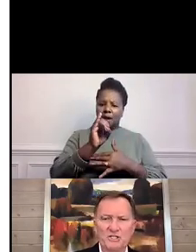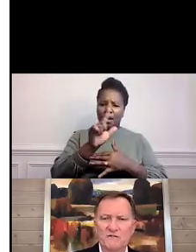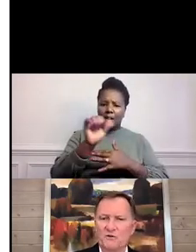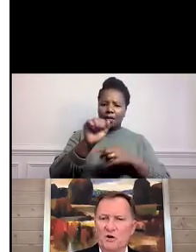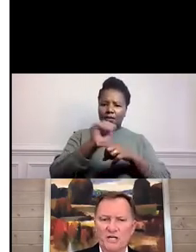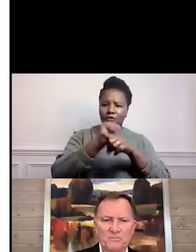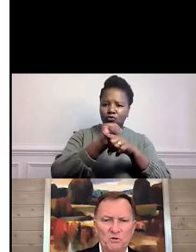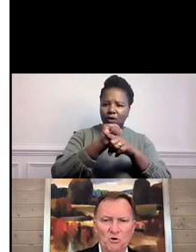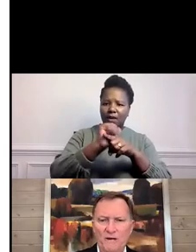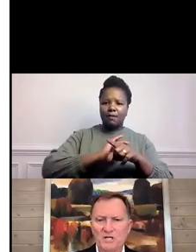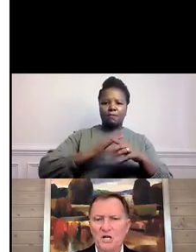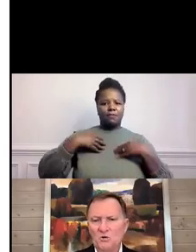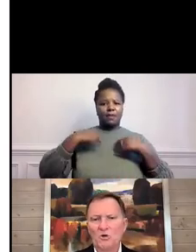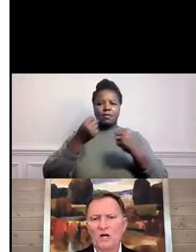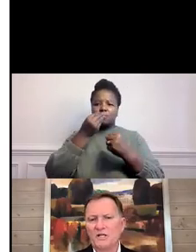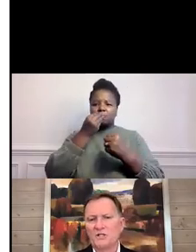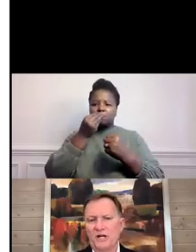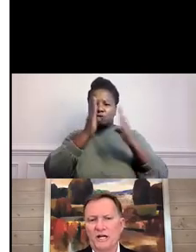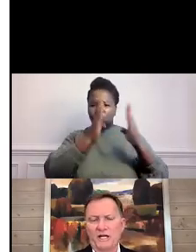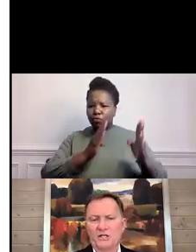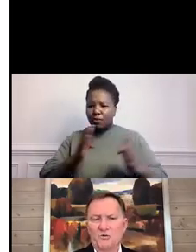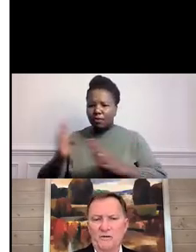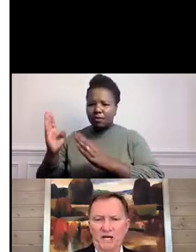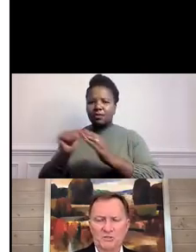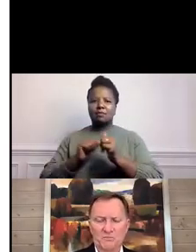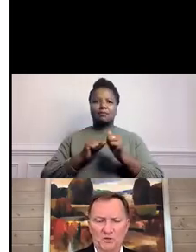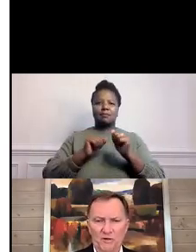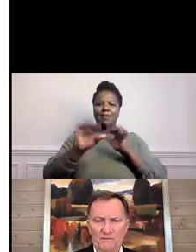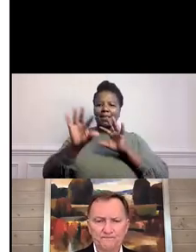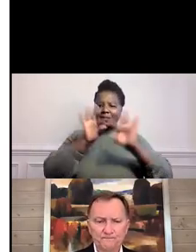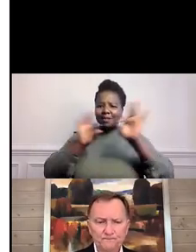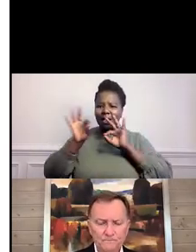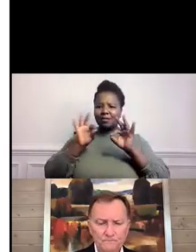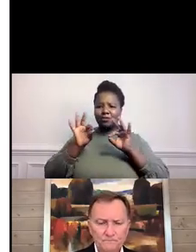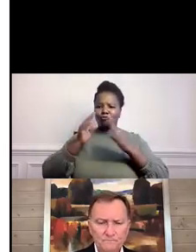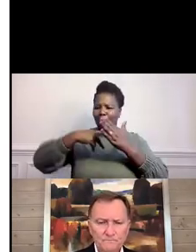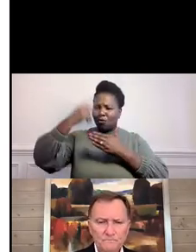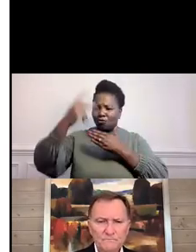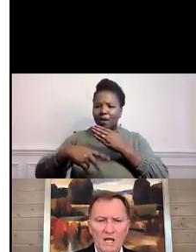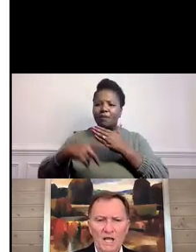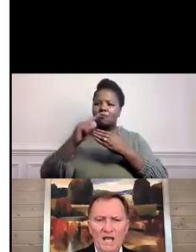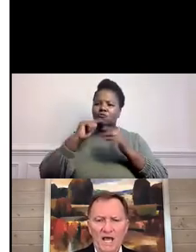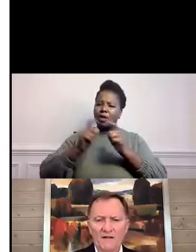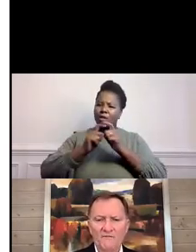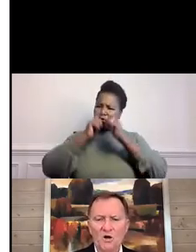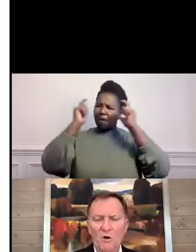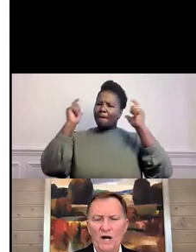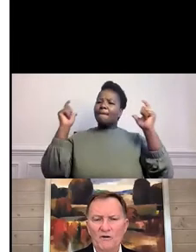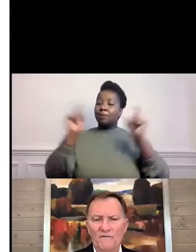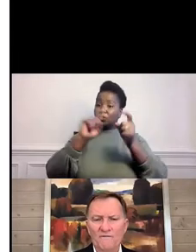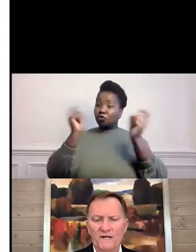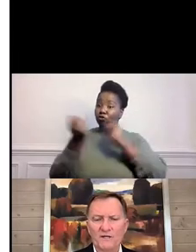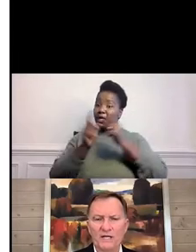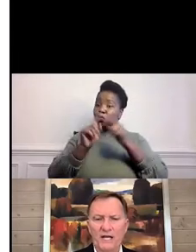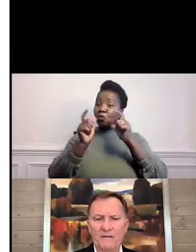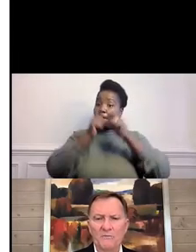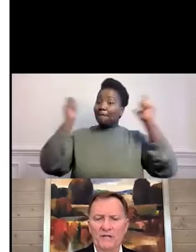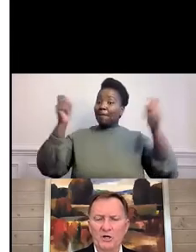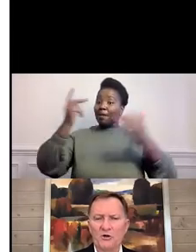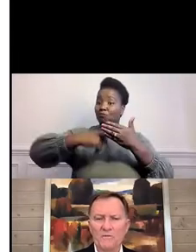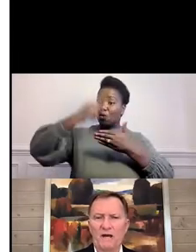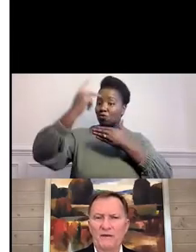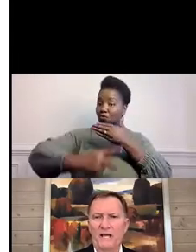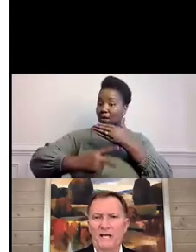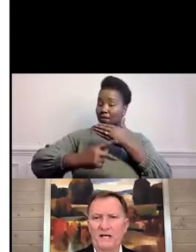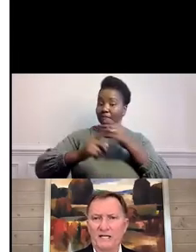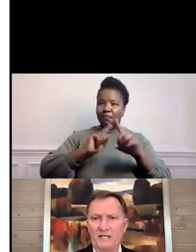food selection for our day programs, really turning it into a major program. Out of nowhere, a funder came when